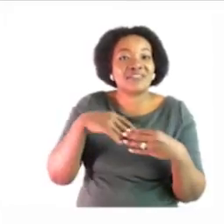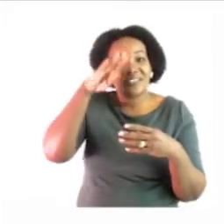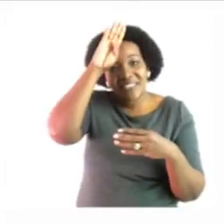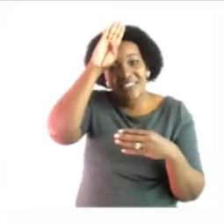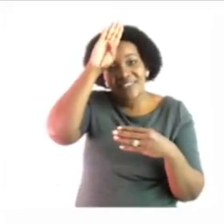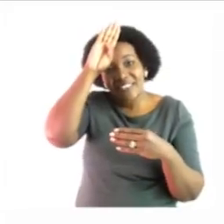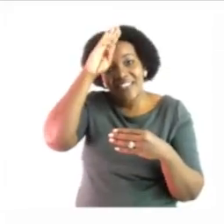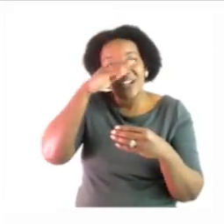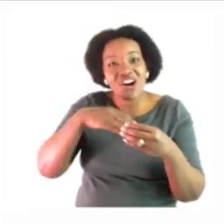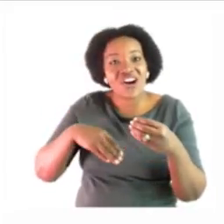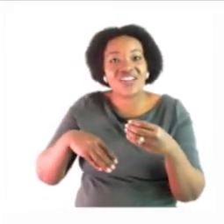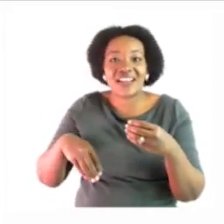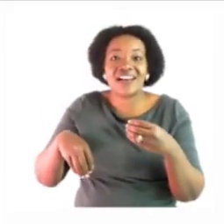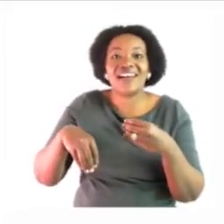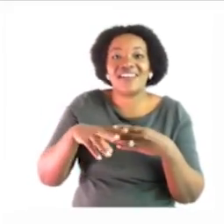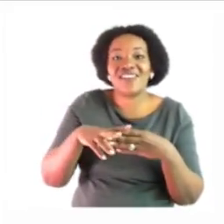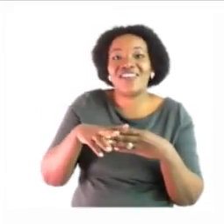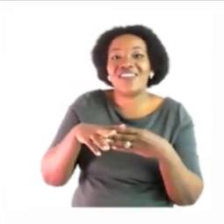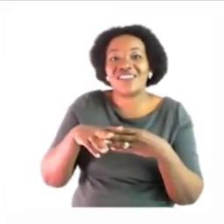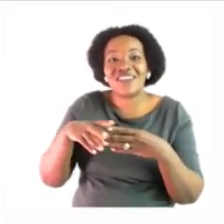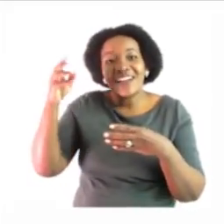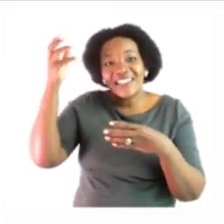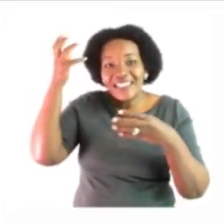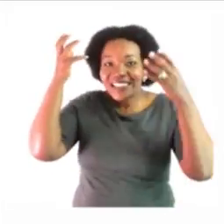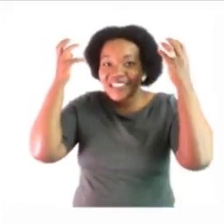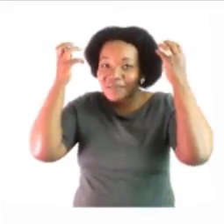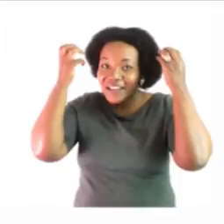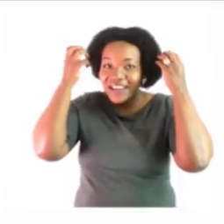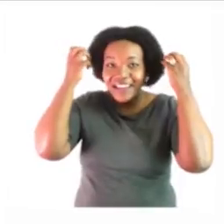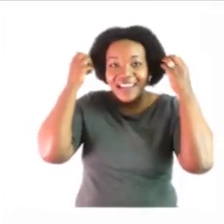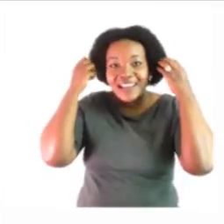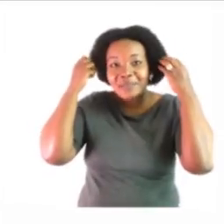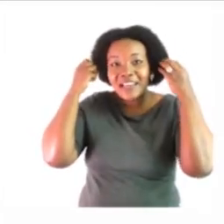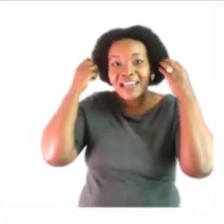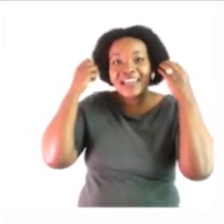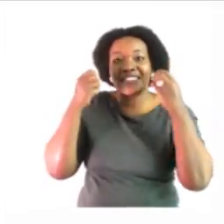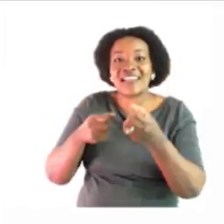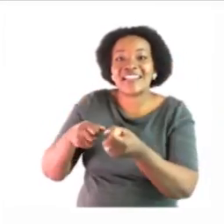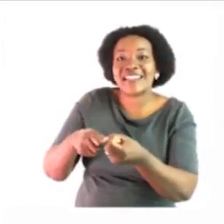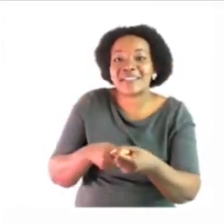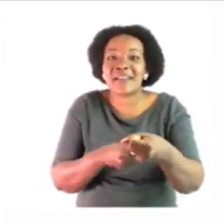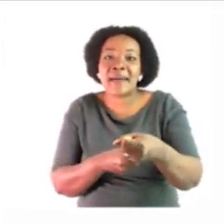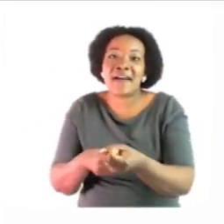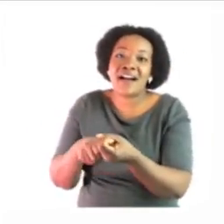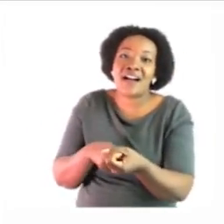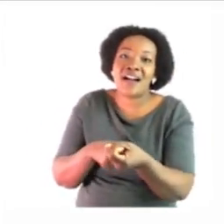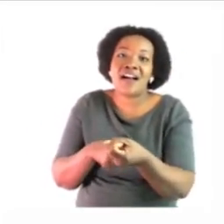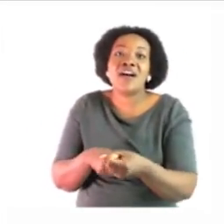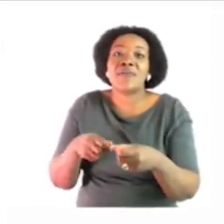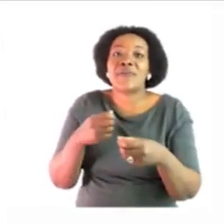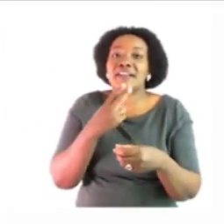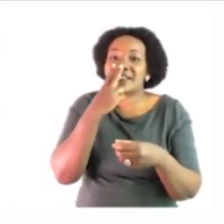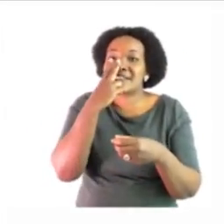a firefighter on the go here is my helmet here is my house